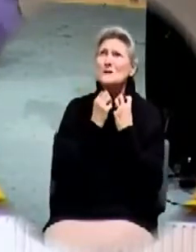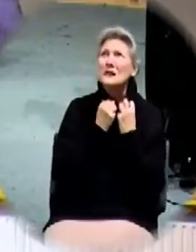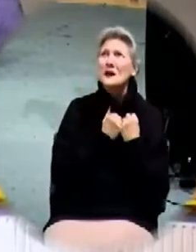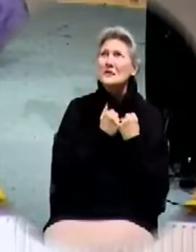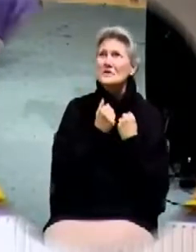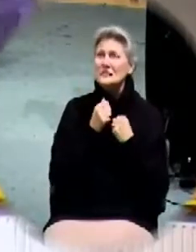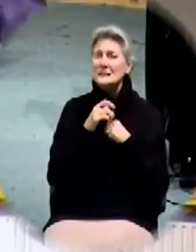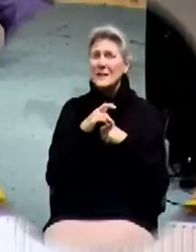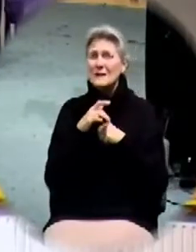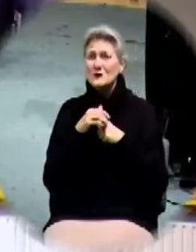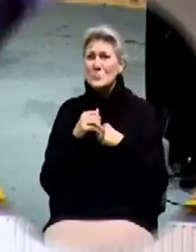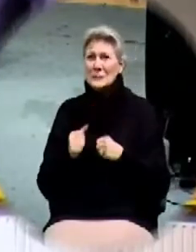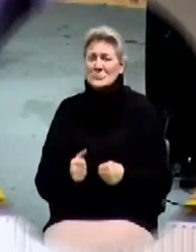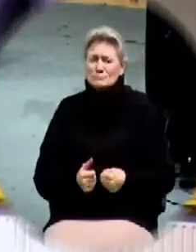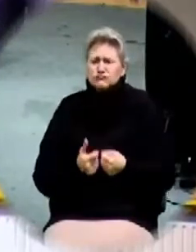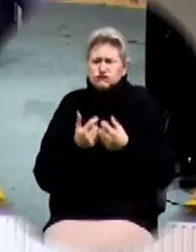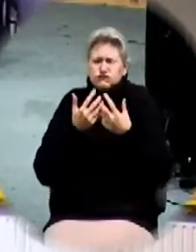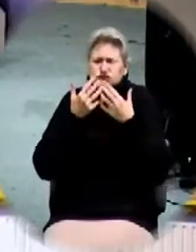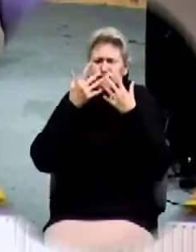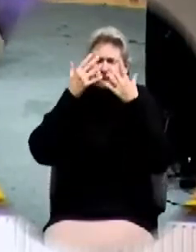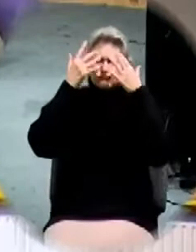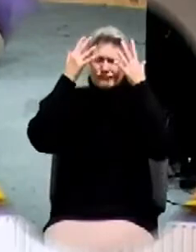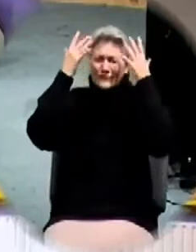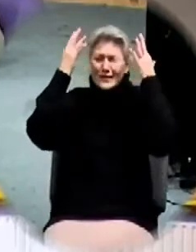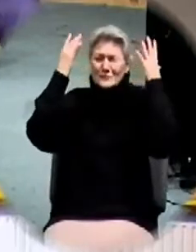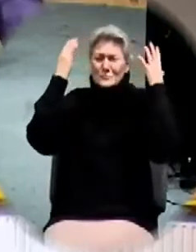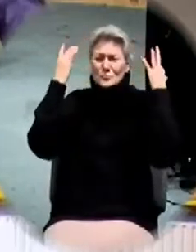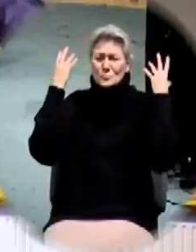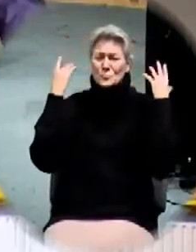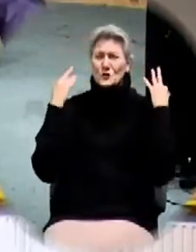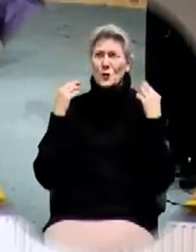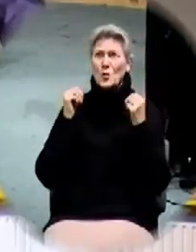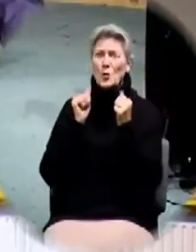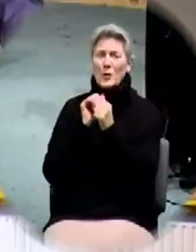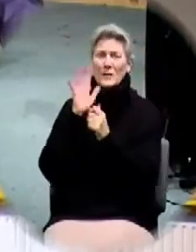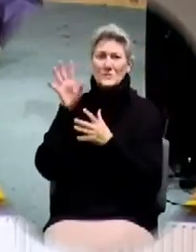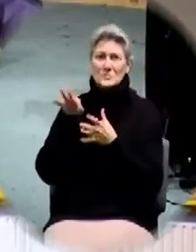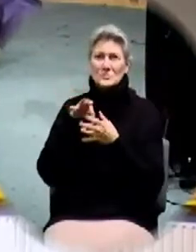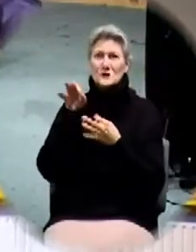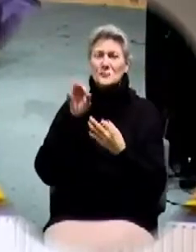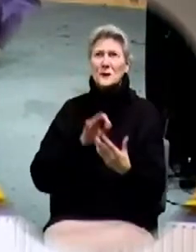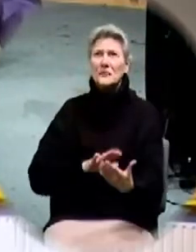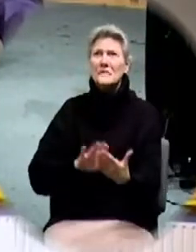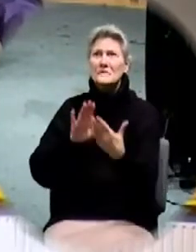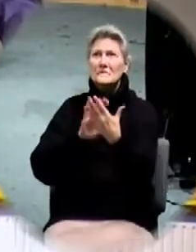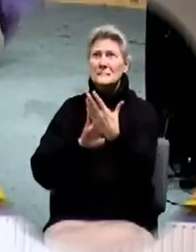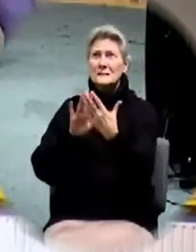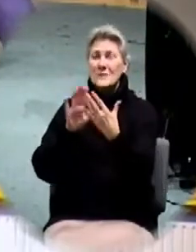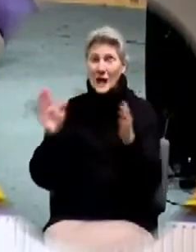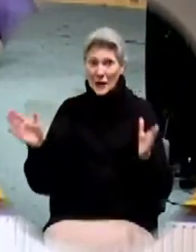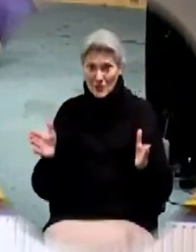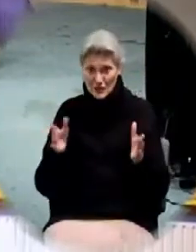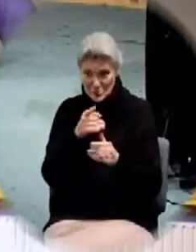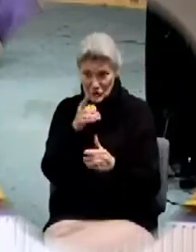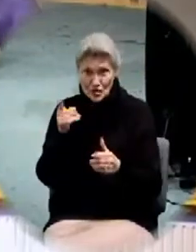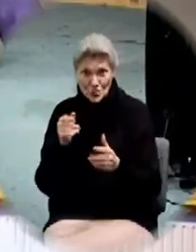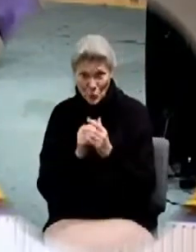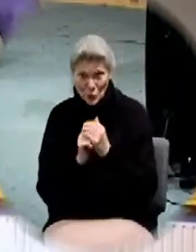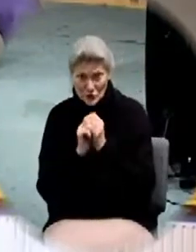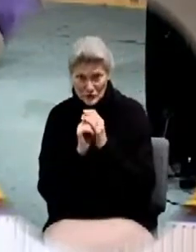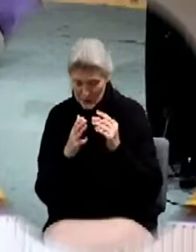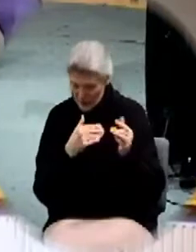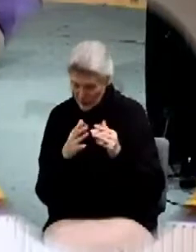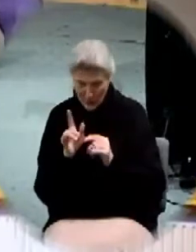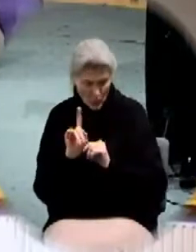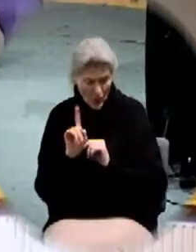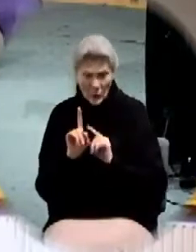just envelops you with his presence. So I encourage all of us who are worshiping the Lord tonight, no matter where we